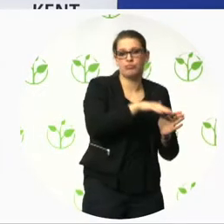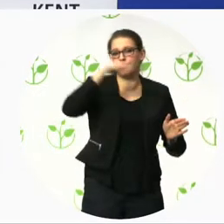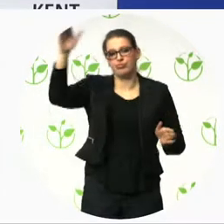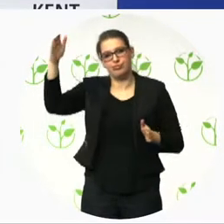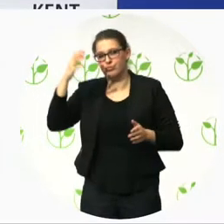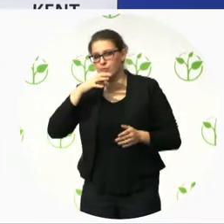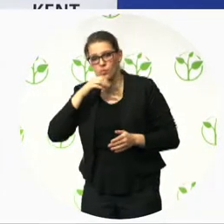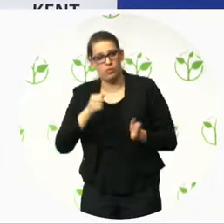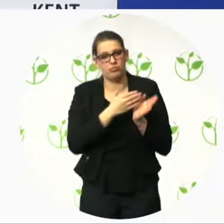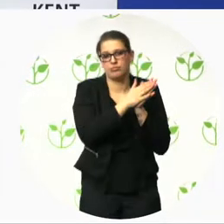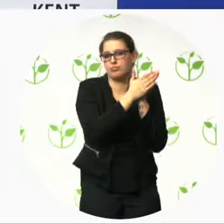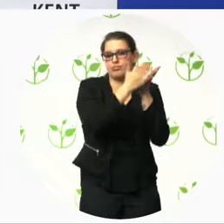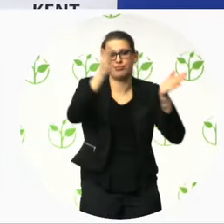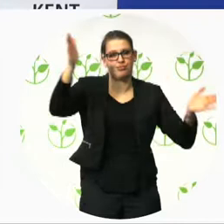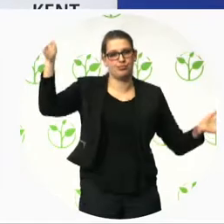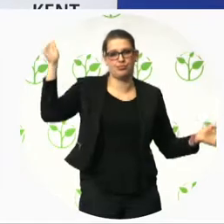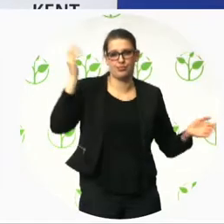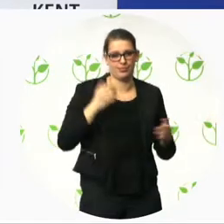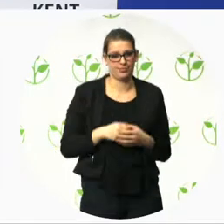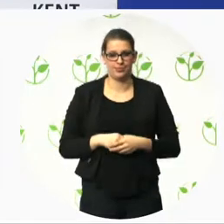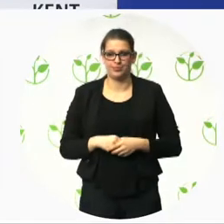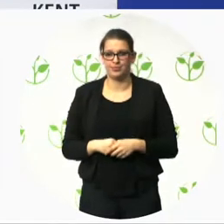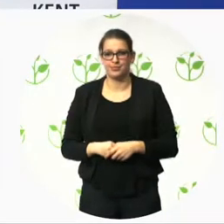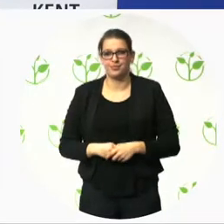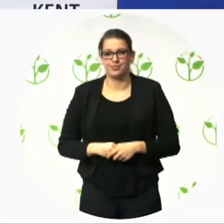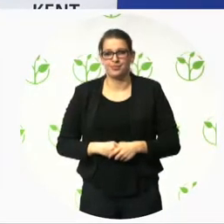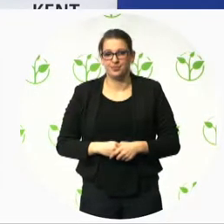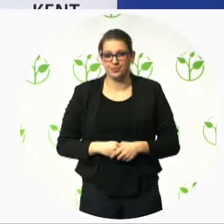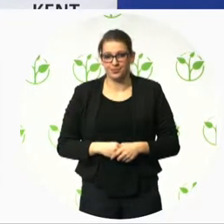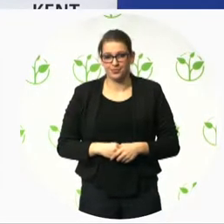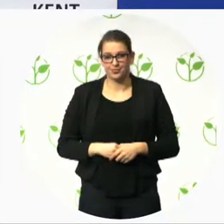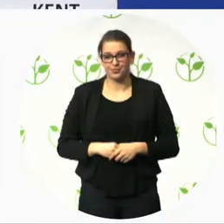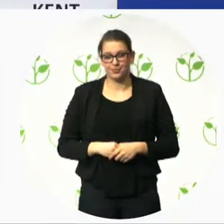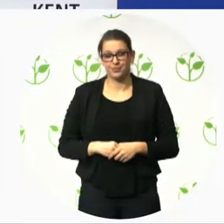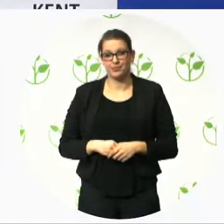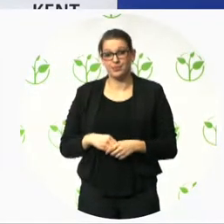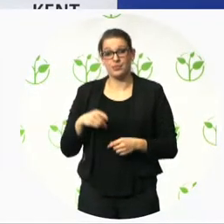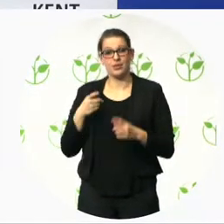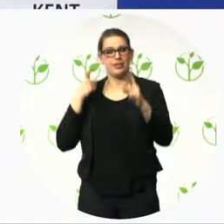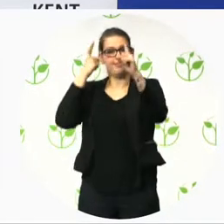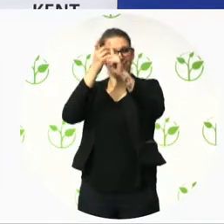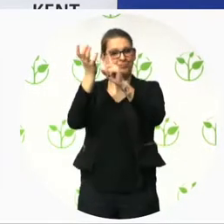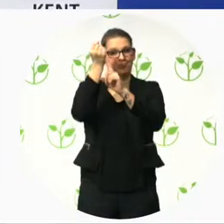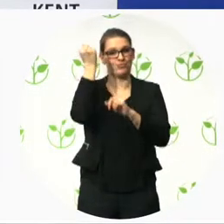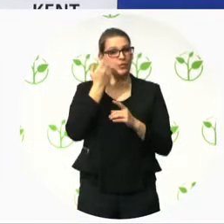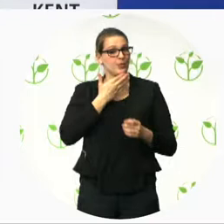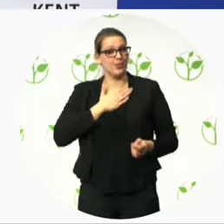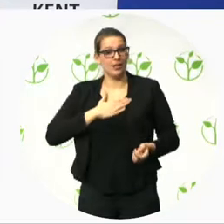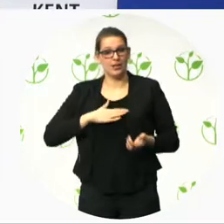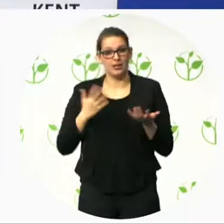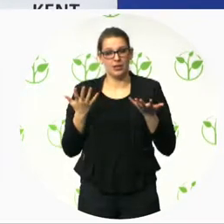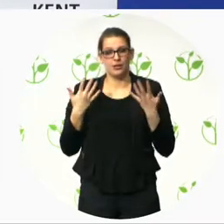of the directive is twofold. It also aims to reduce the fragmentation in the digital accessibility market.